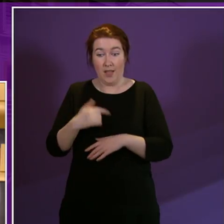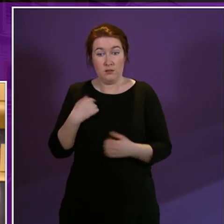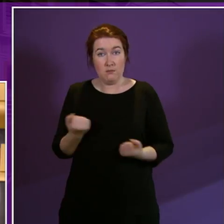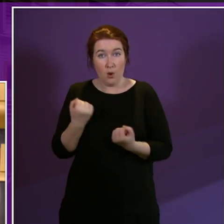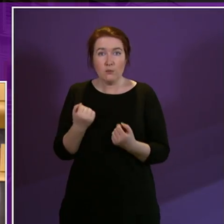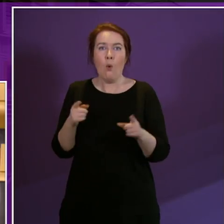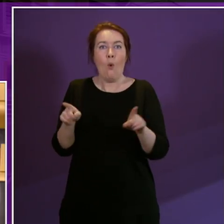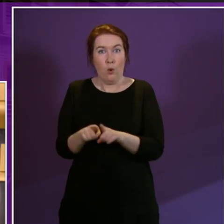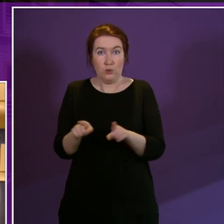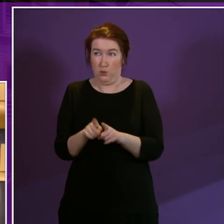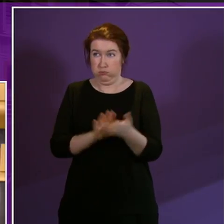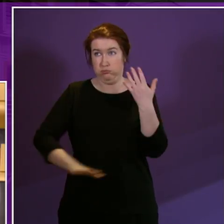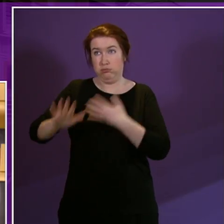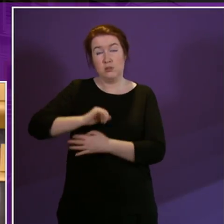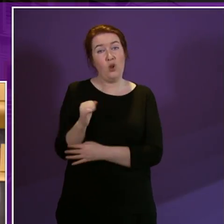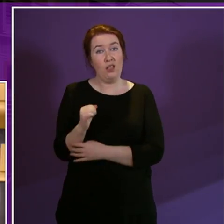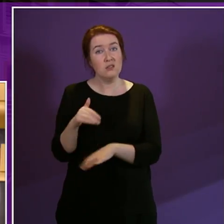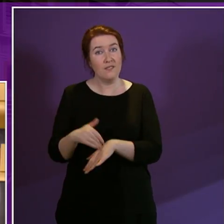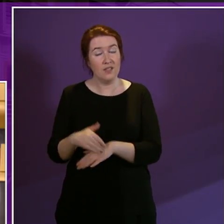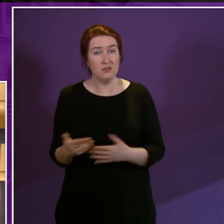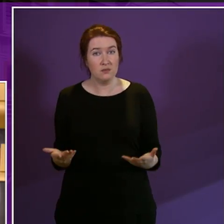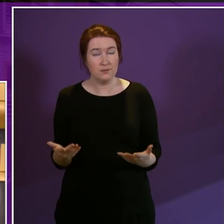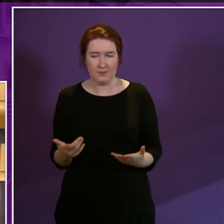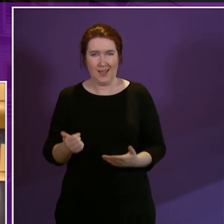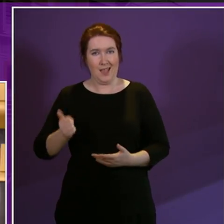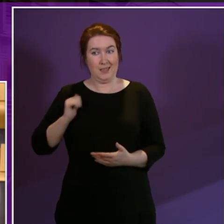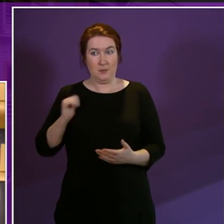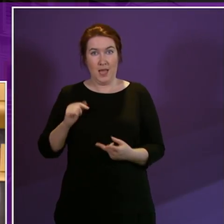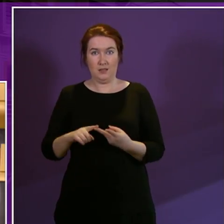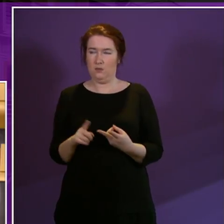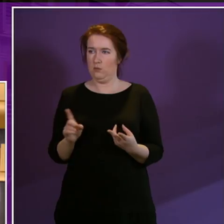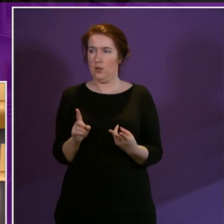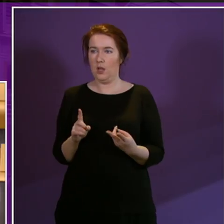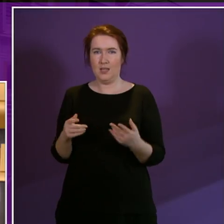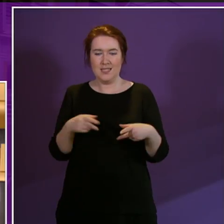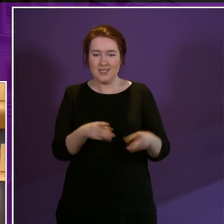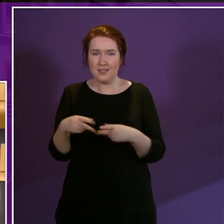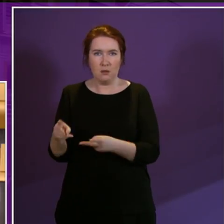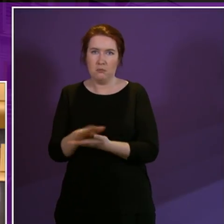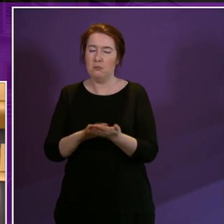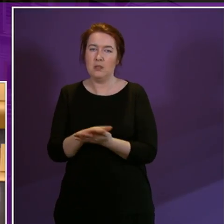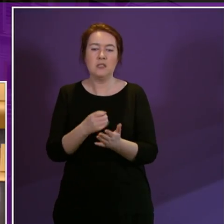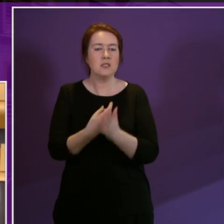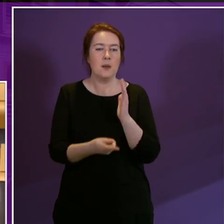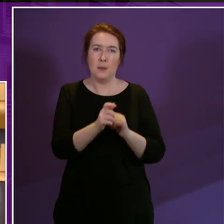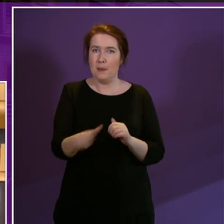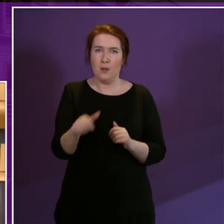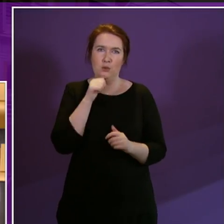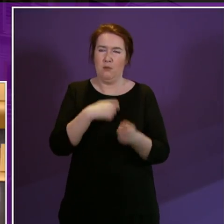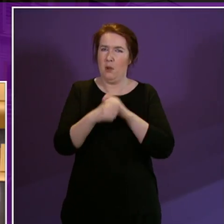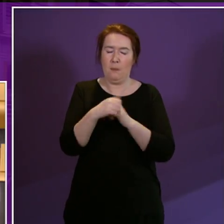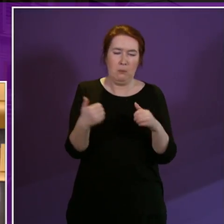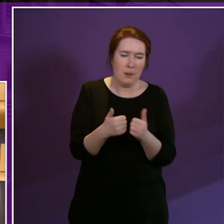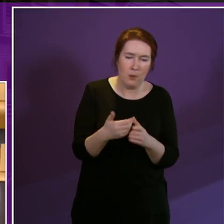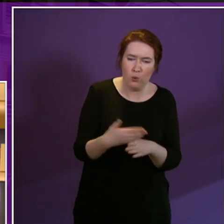for the country as a whole. An expectation of a system that doesn't tie disabled people up in red tape.